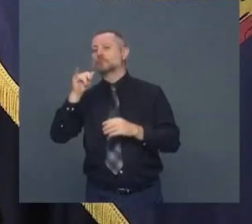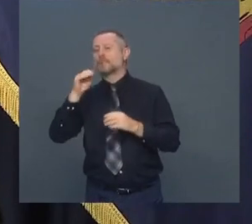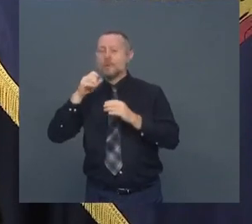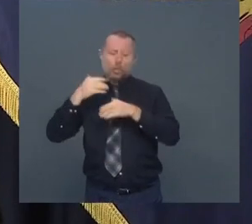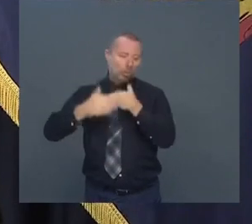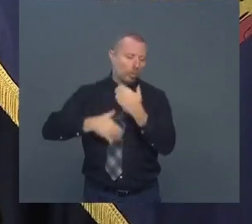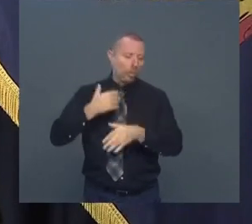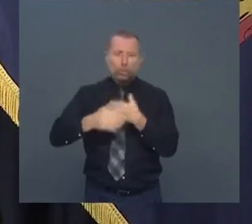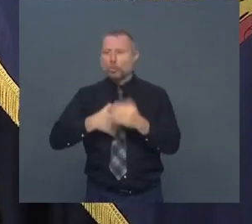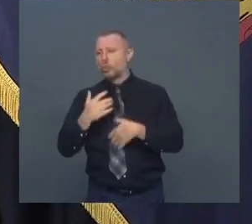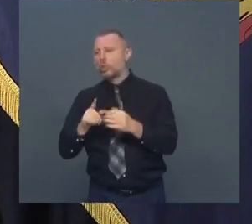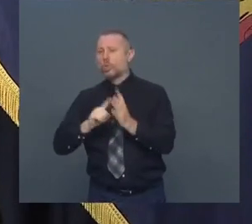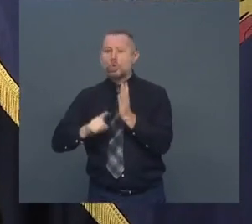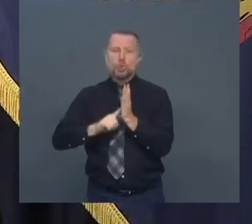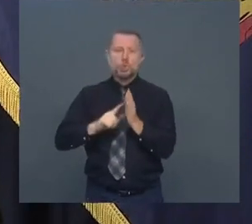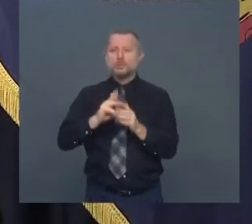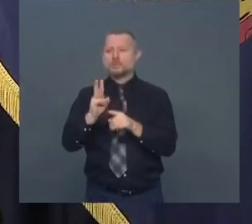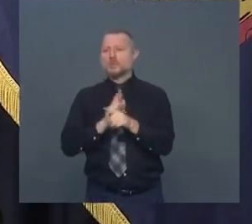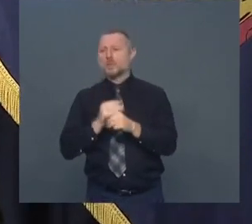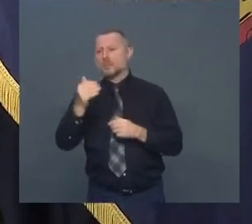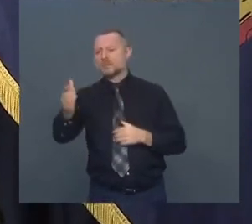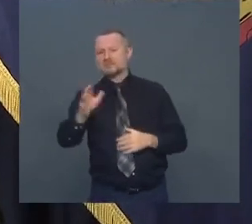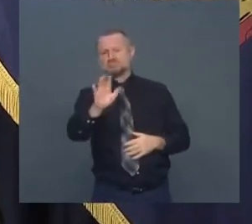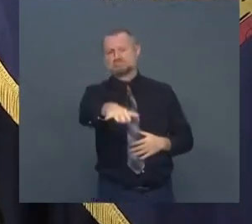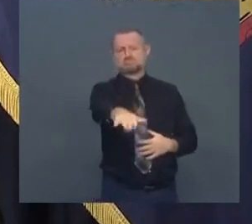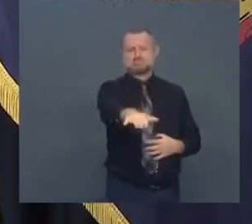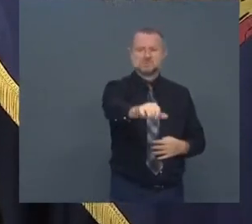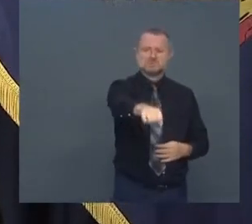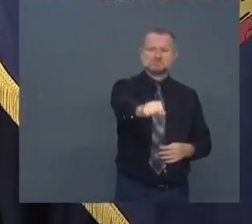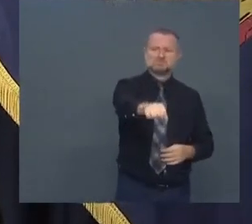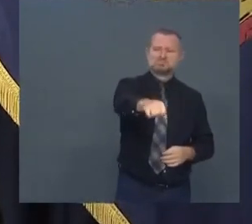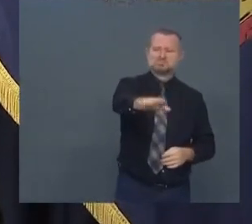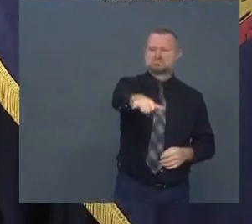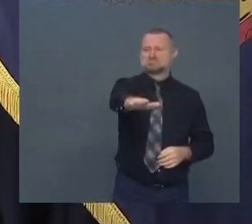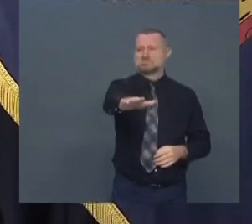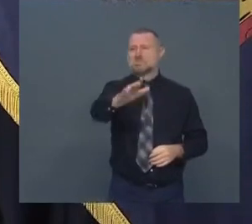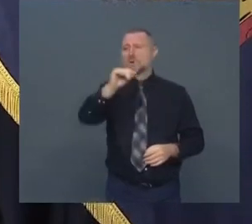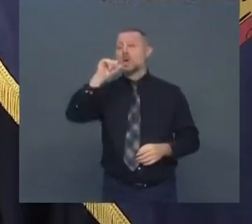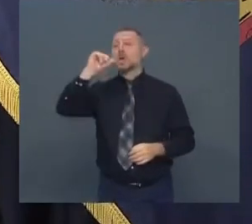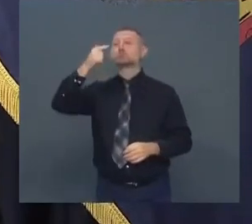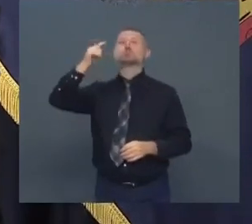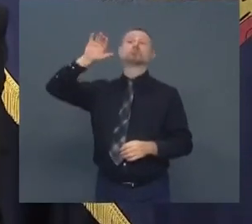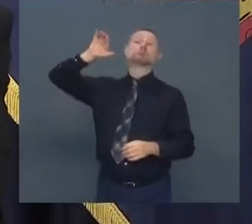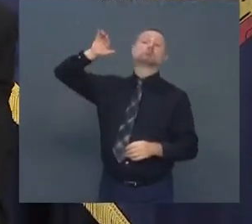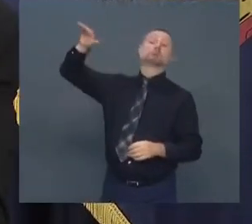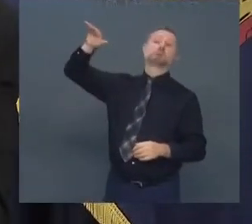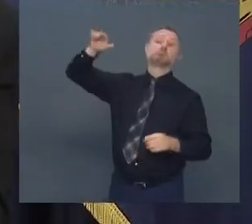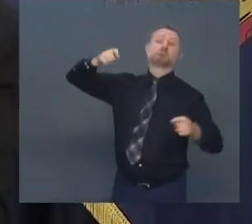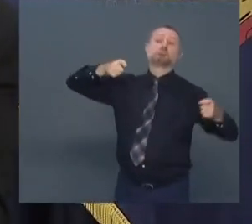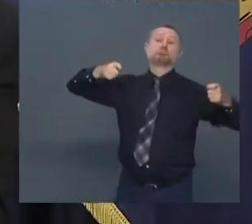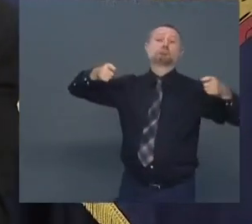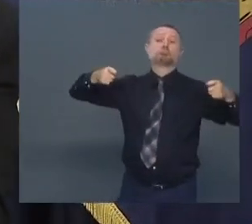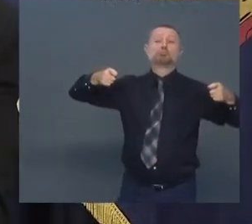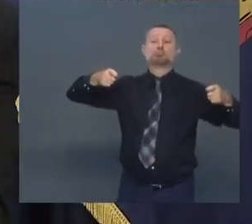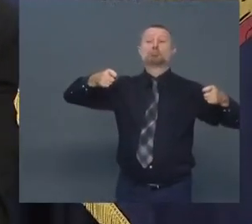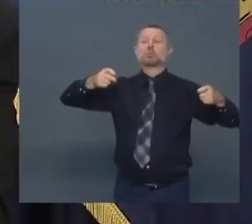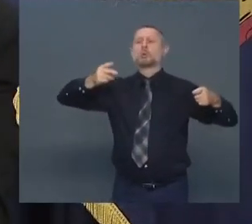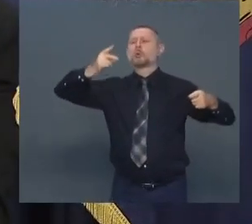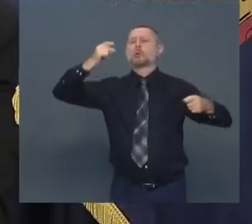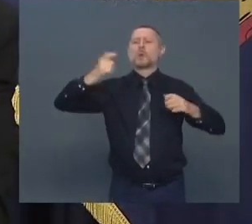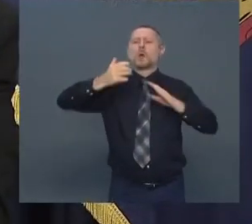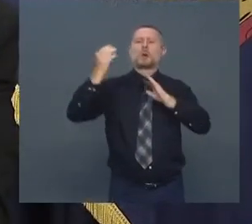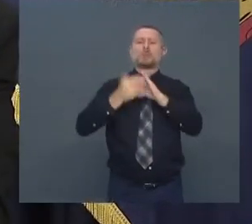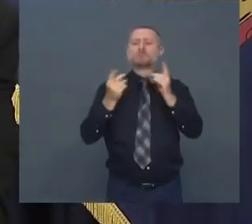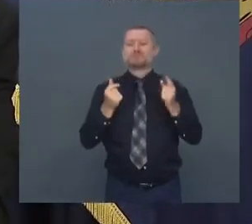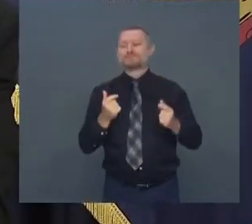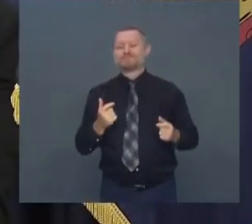can New Yorkers have confidence? Yeah, understand how it works? First, the Attorney General's jurisdiction is automatic. I signed an executive order five years